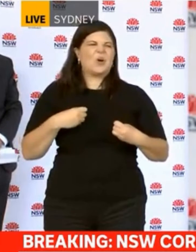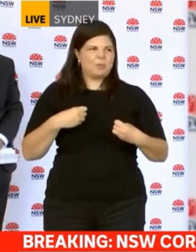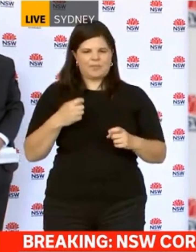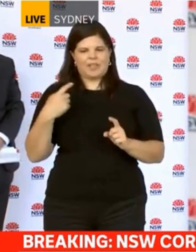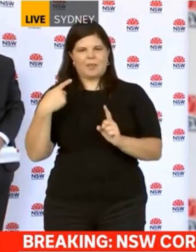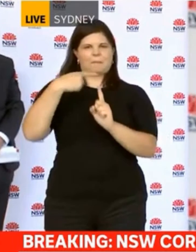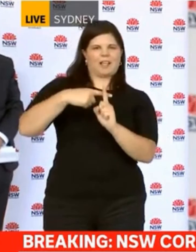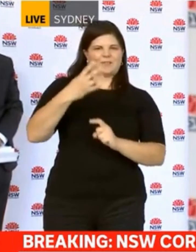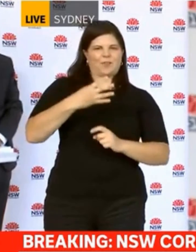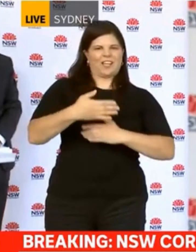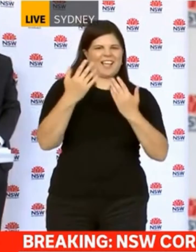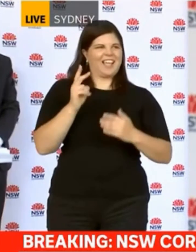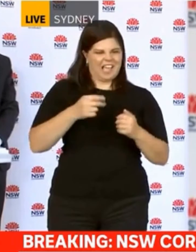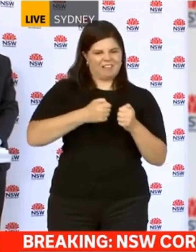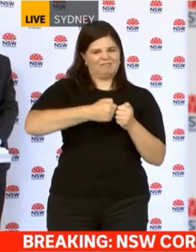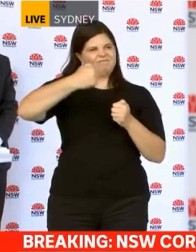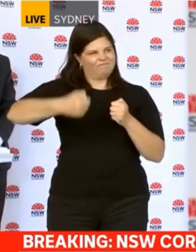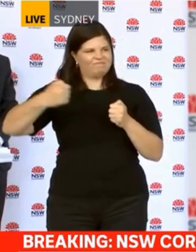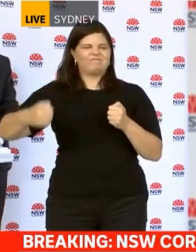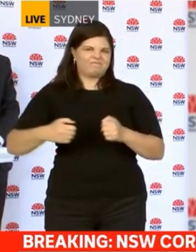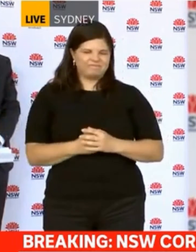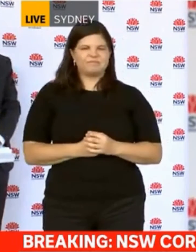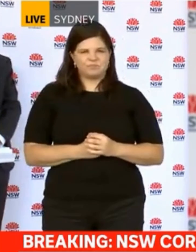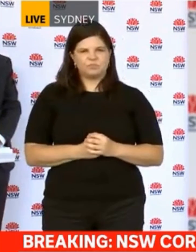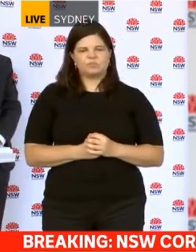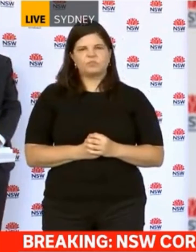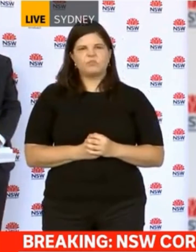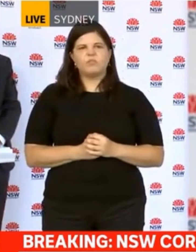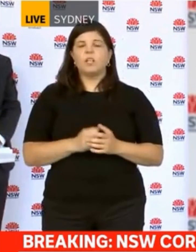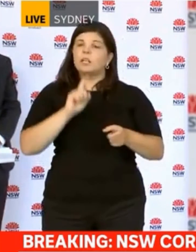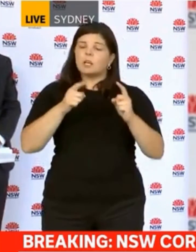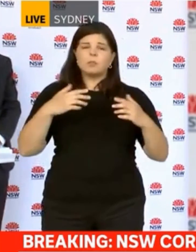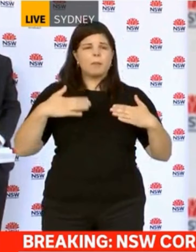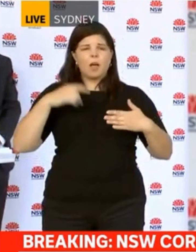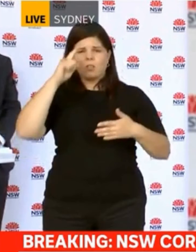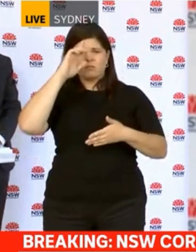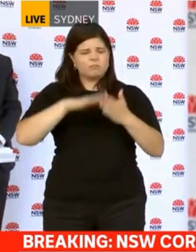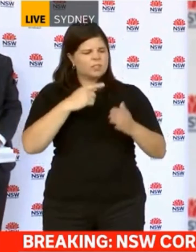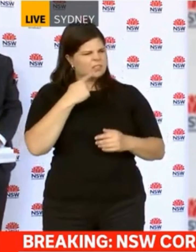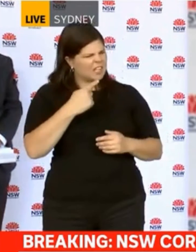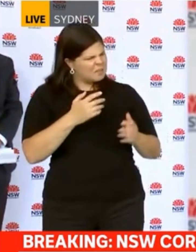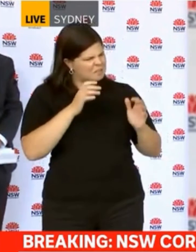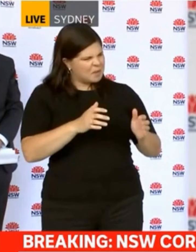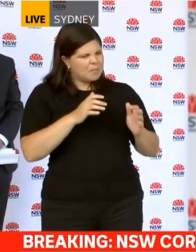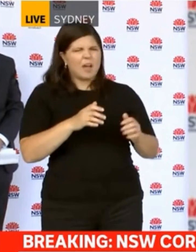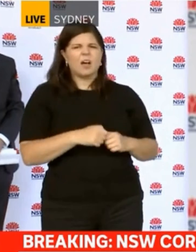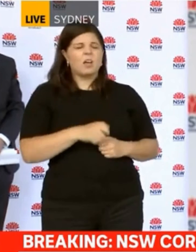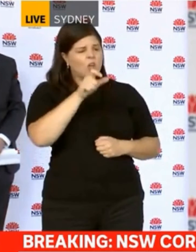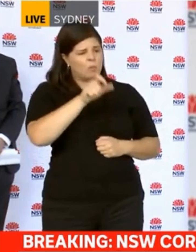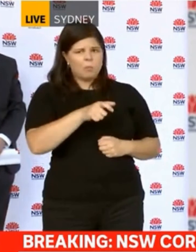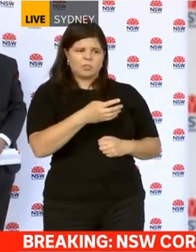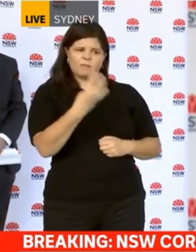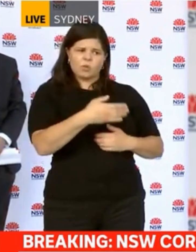But I should also qualify that by saying, the health experts often say to us, sometimes there are unusual cases where people are still